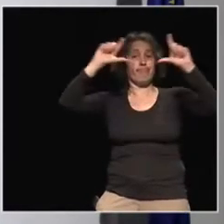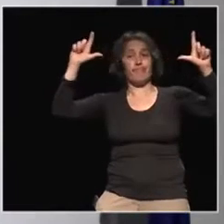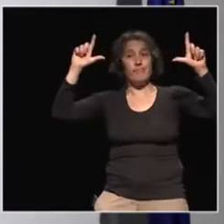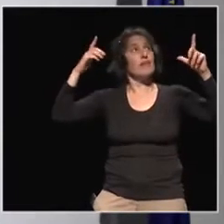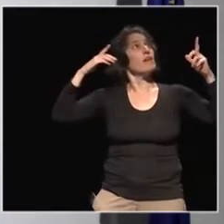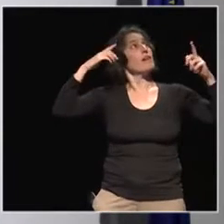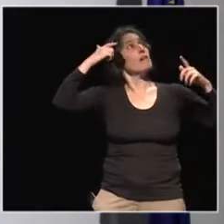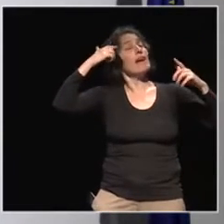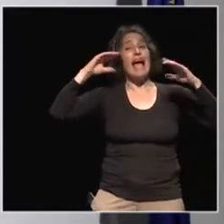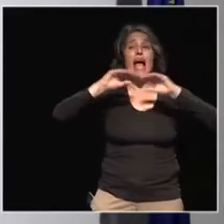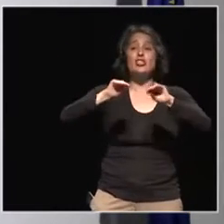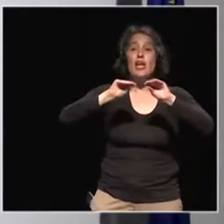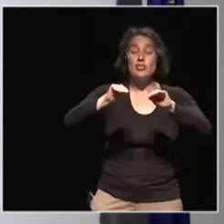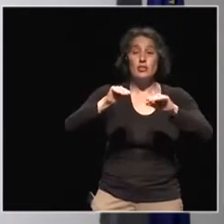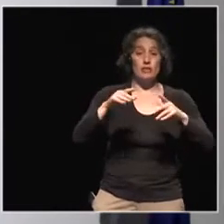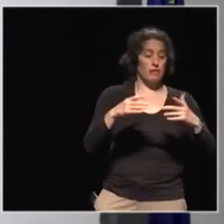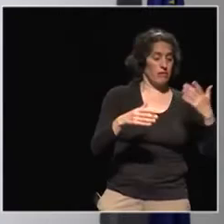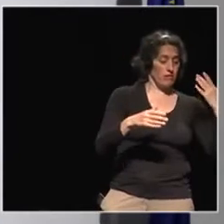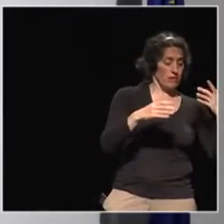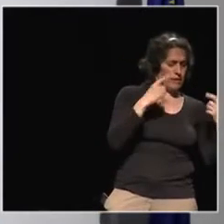more value-based education?